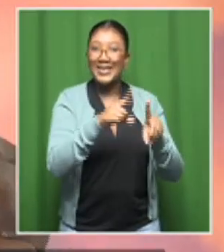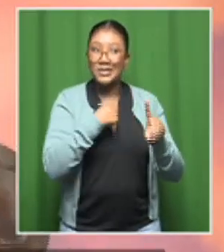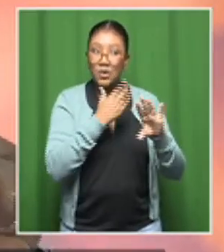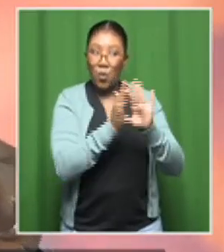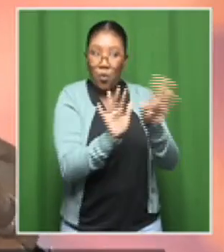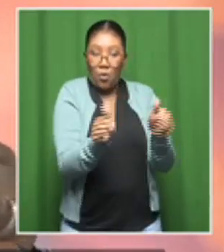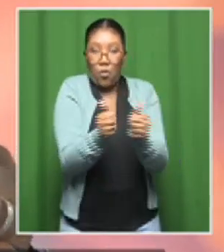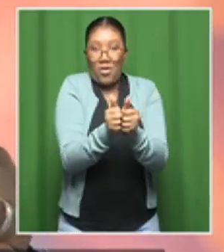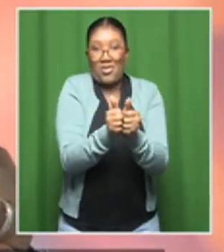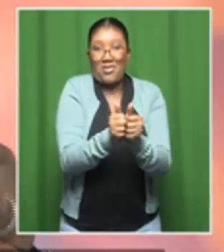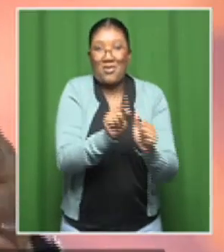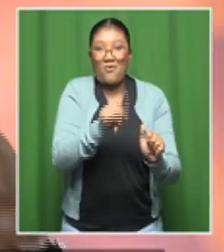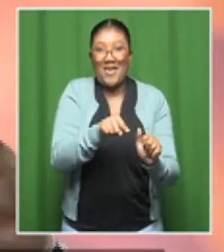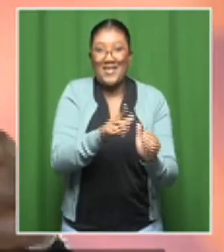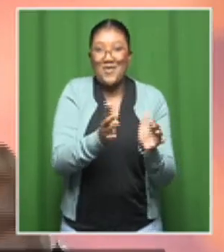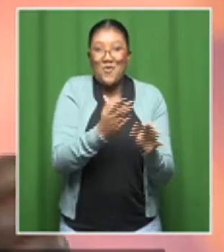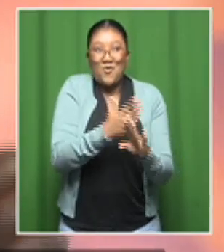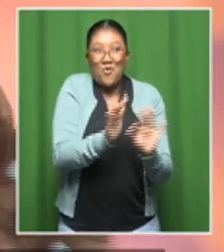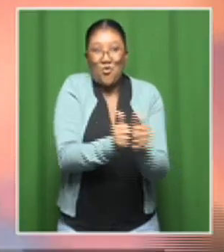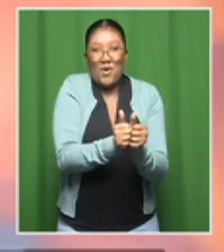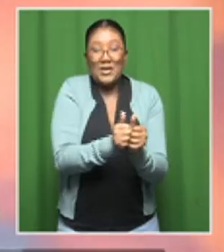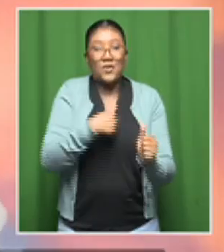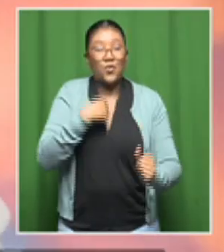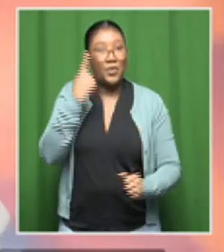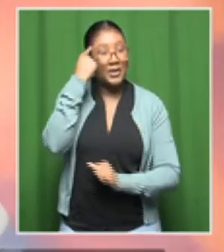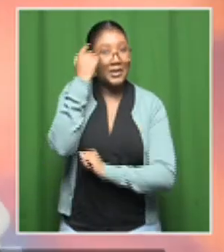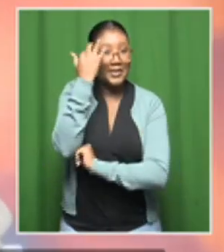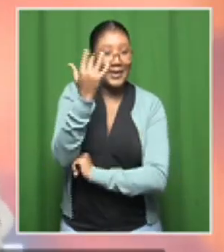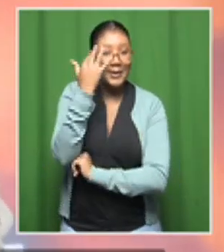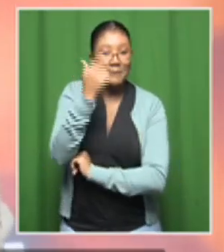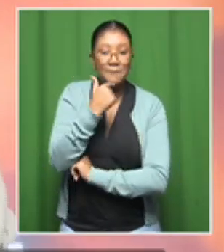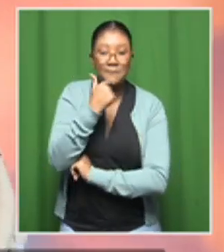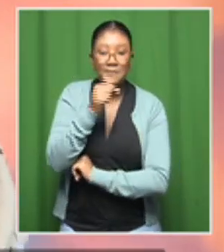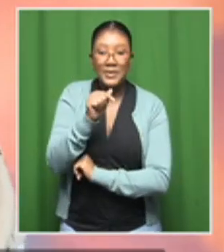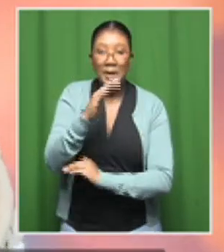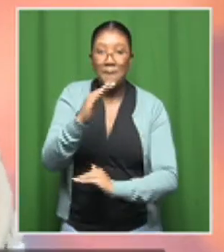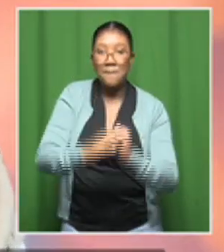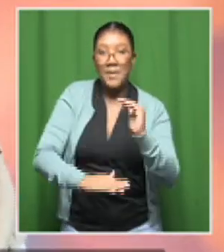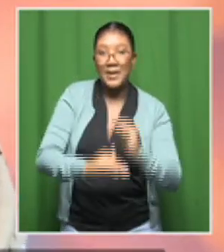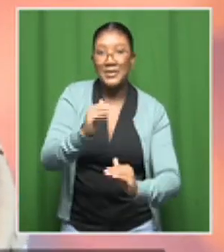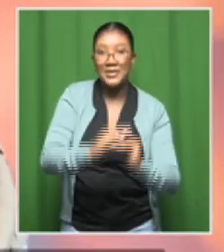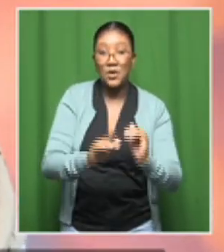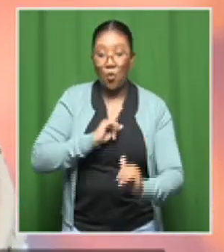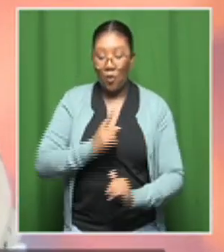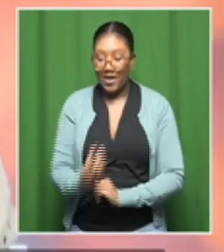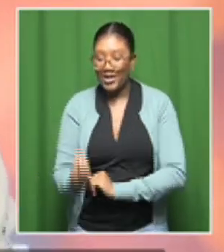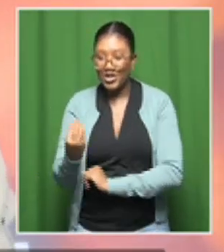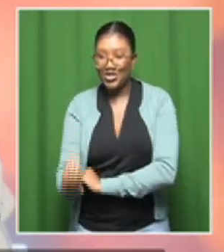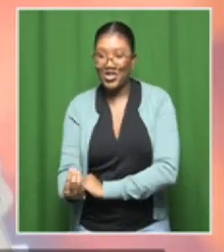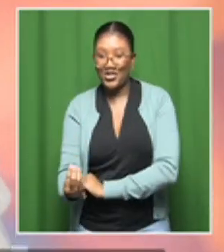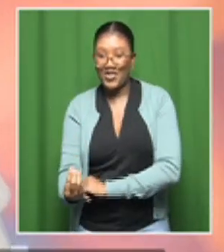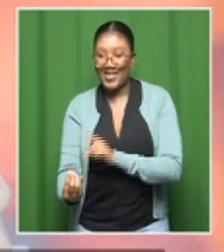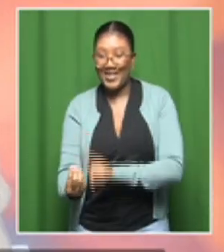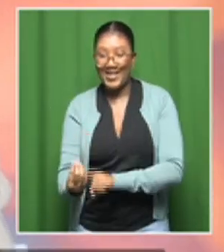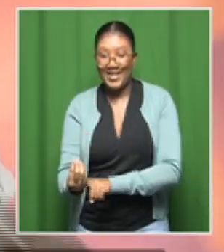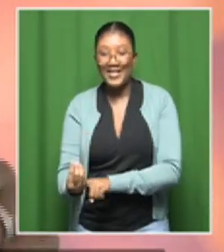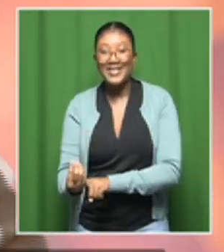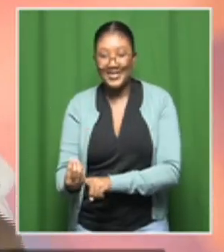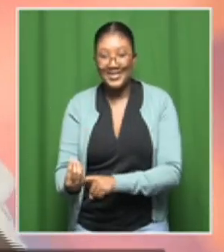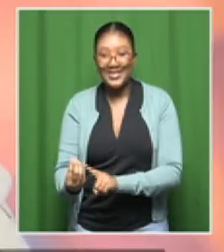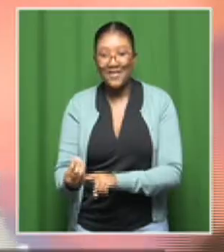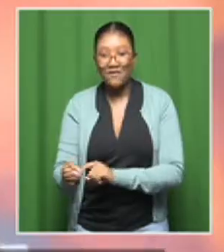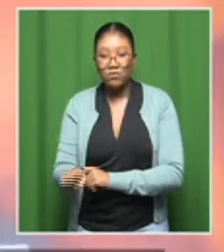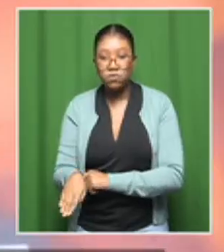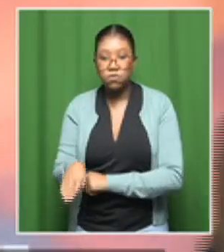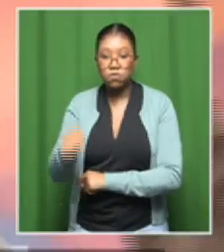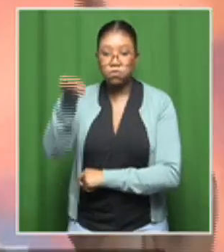how do we build this pipeline starting from the early ages? Because we cannot